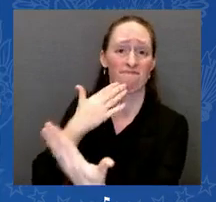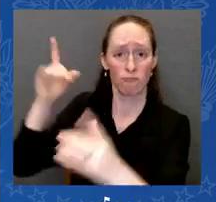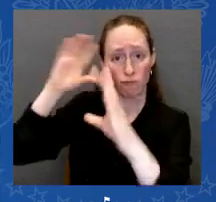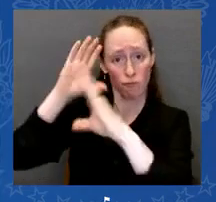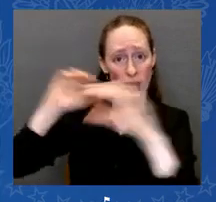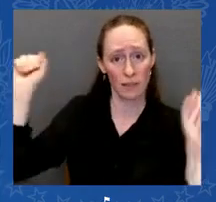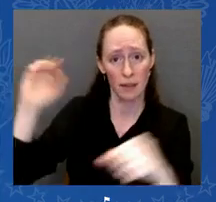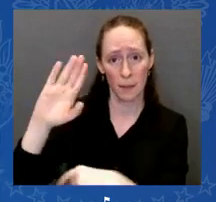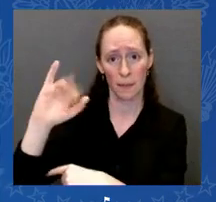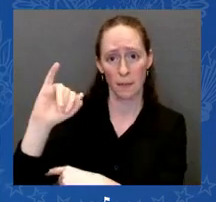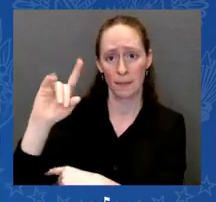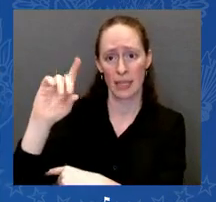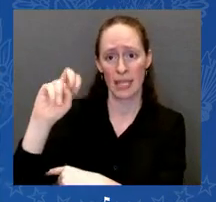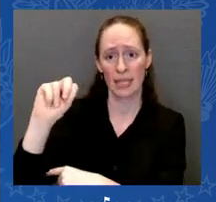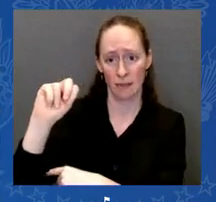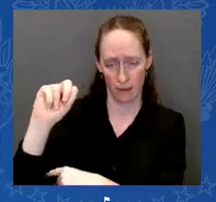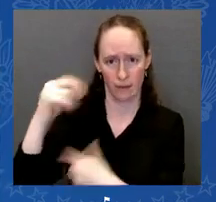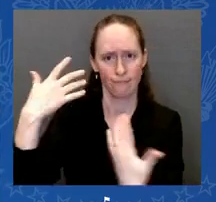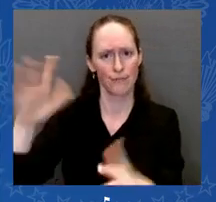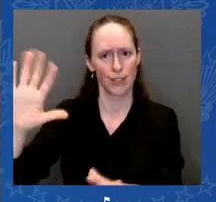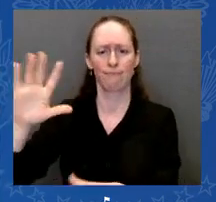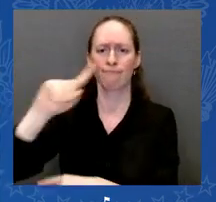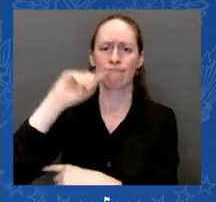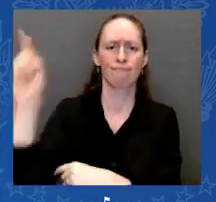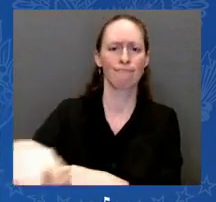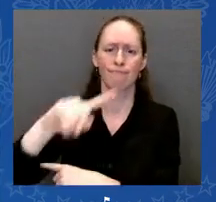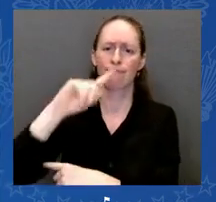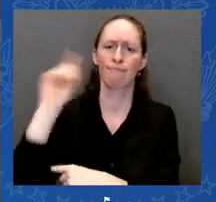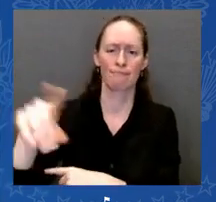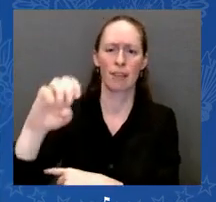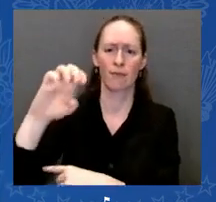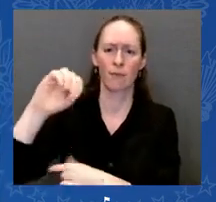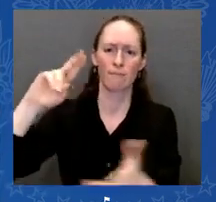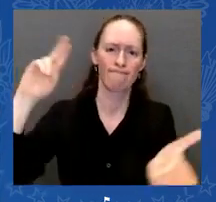been confirmed as a permanent director of the ATF.